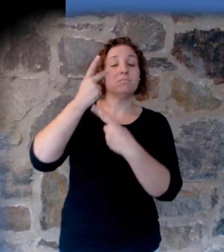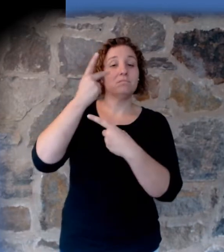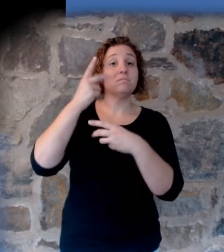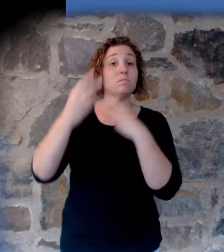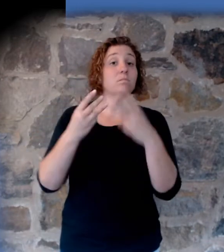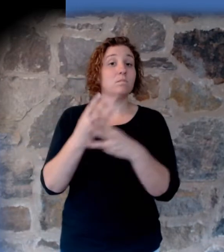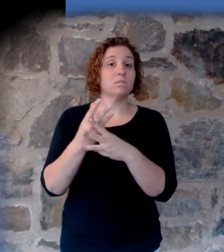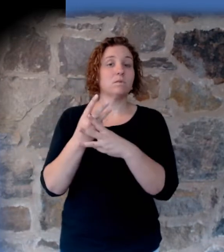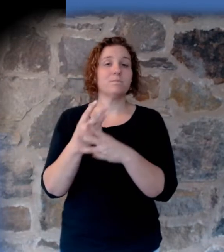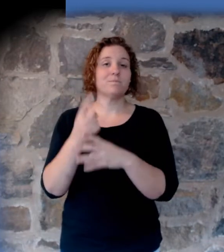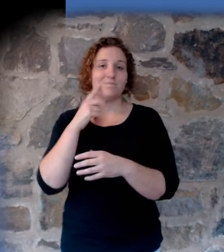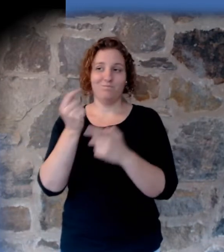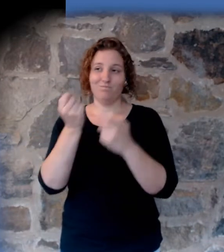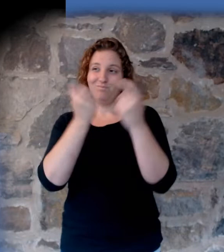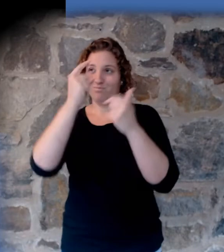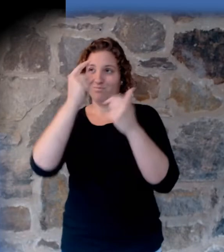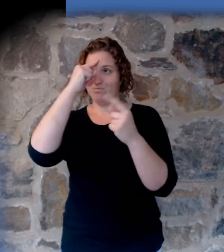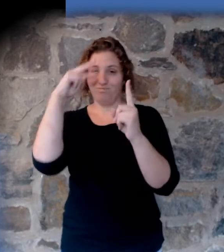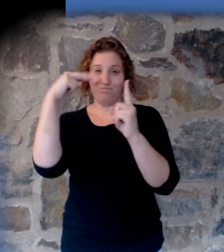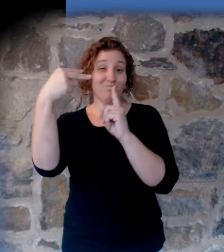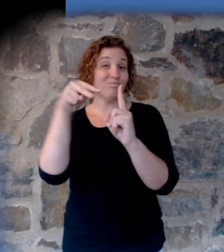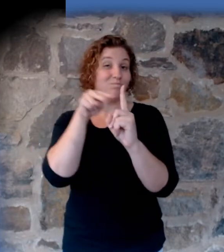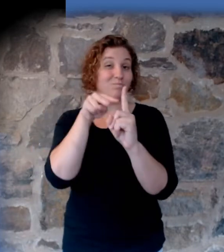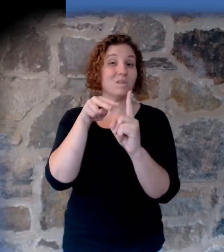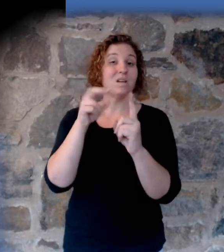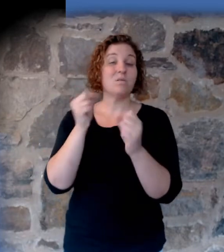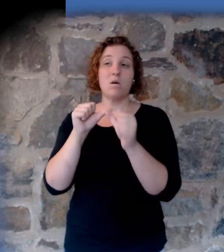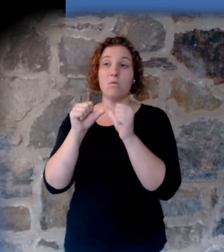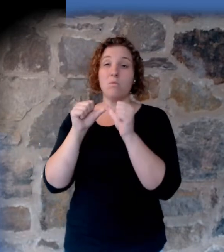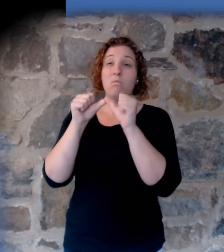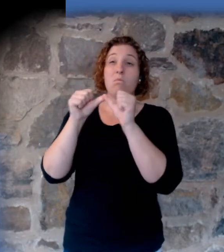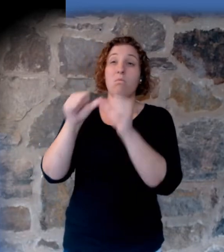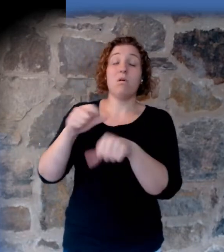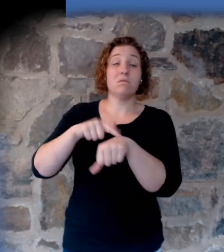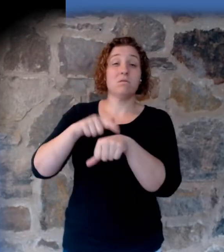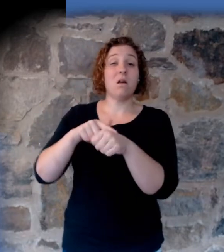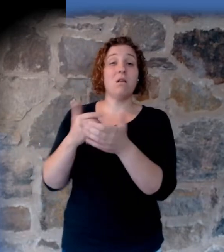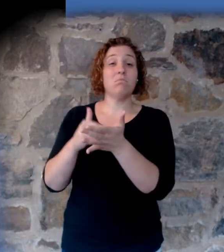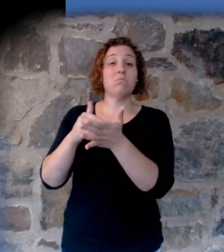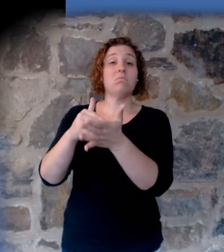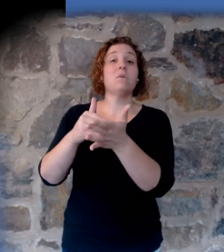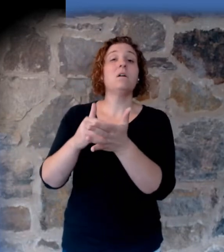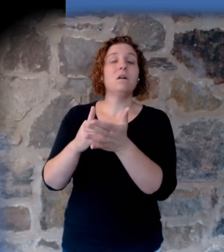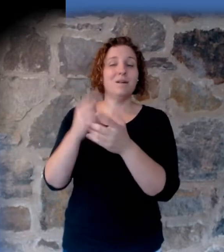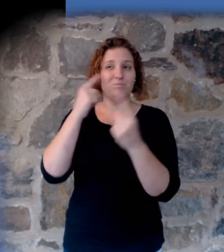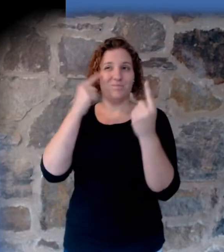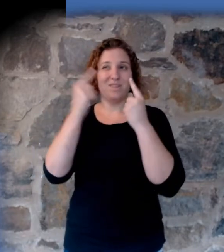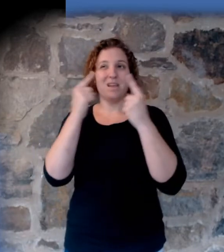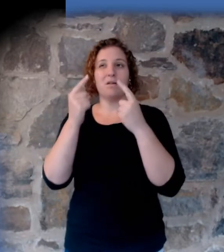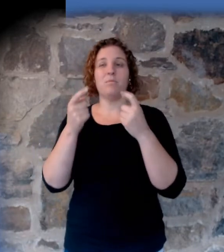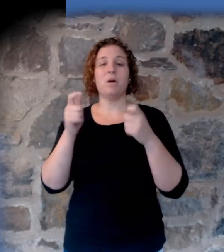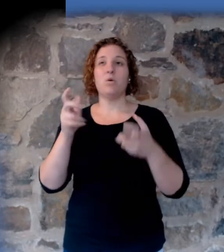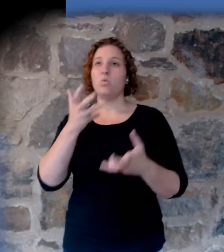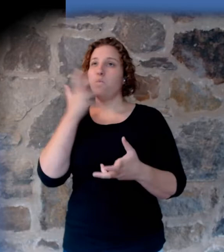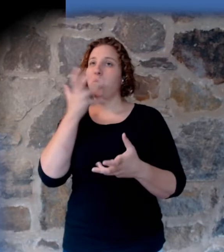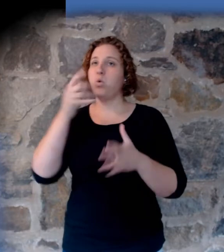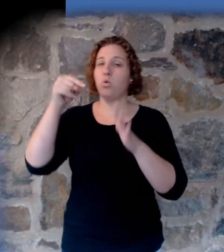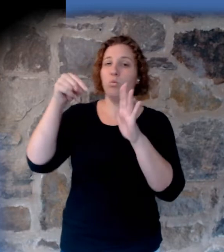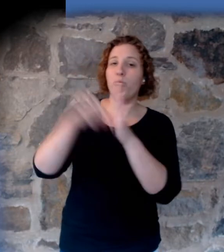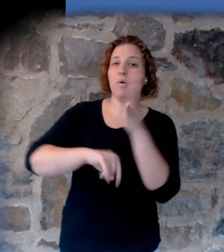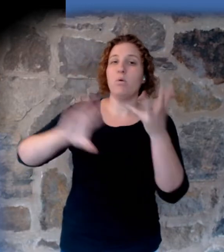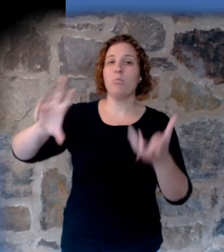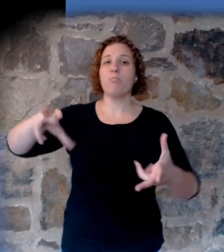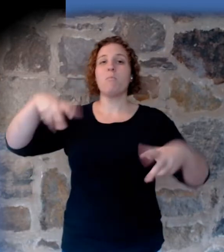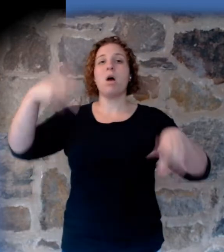that way of thinking about millions of years and then start thinking about catastrophic process like you've seen at Mount St. Helens,